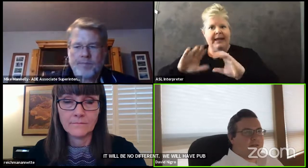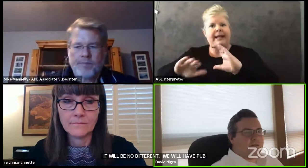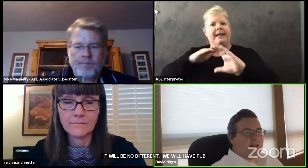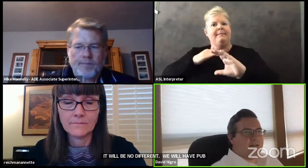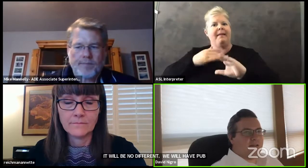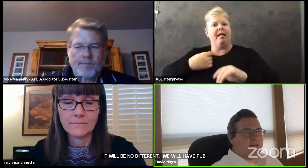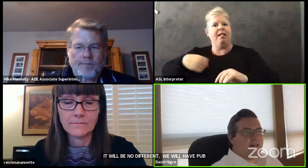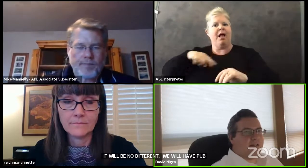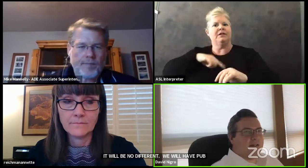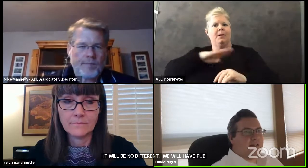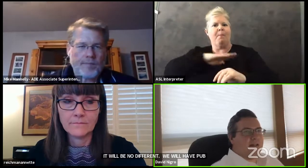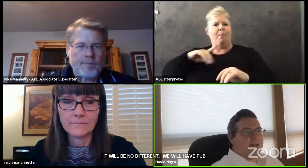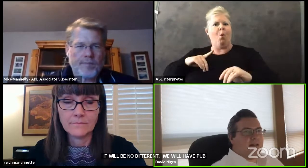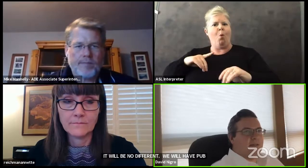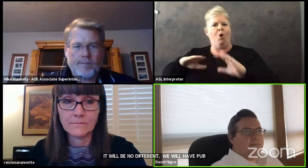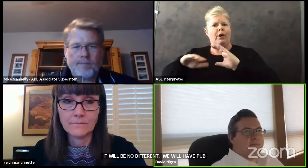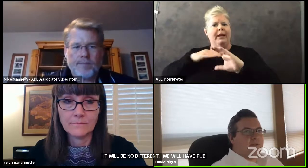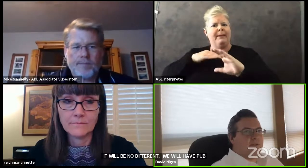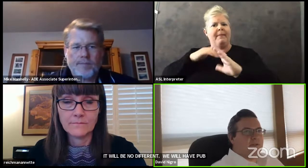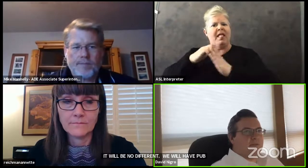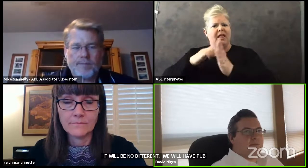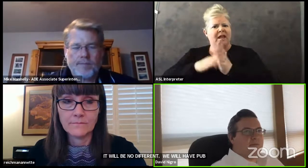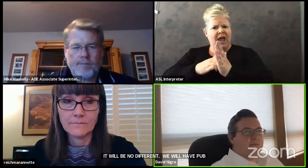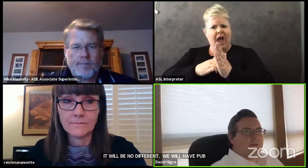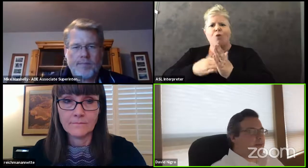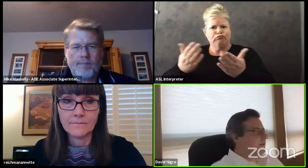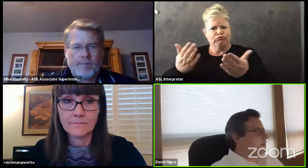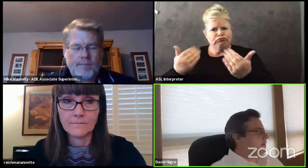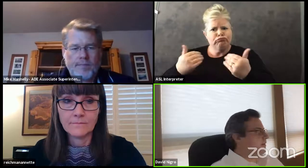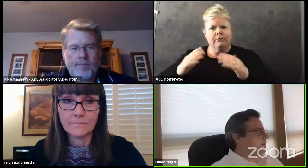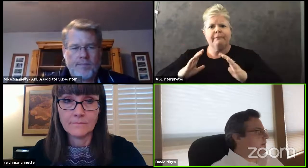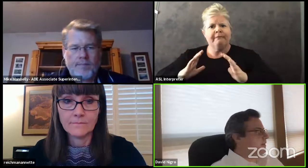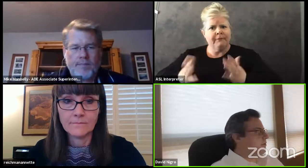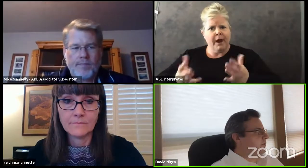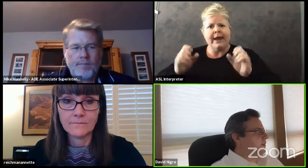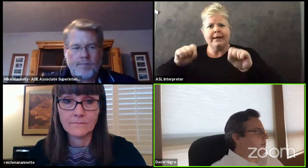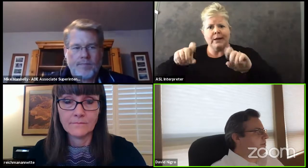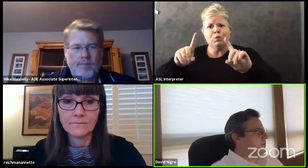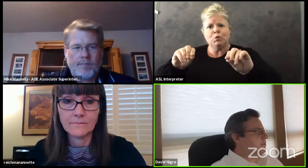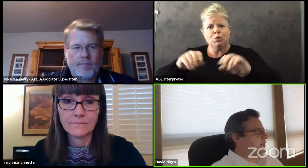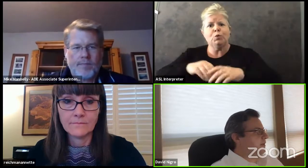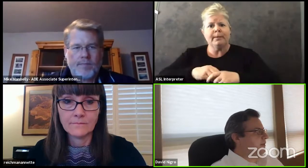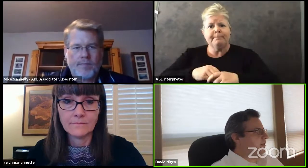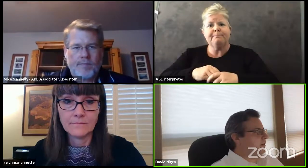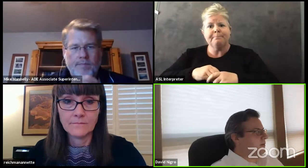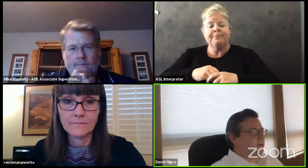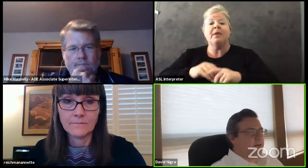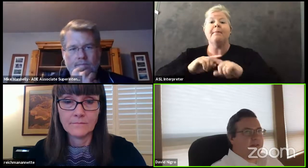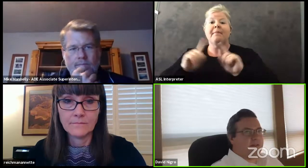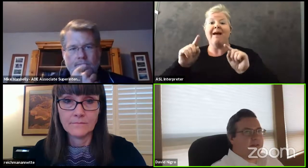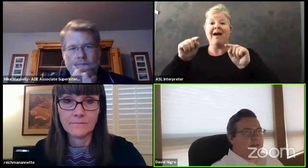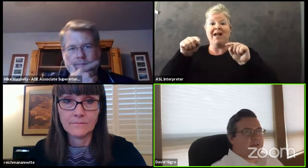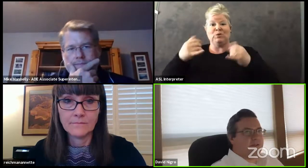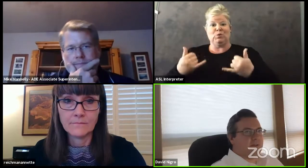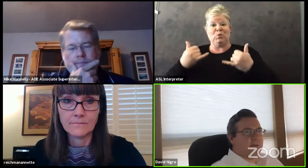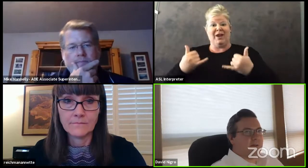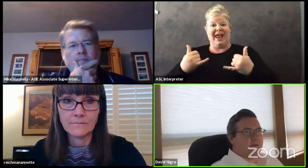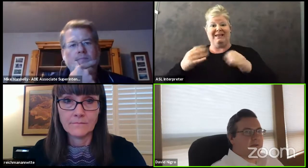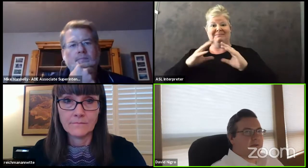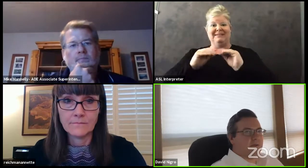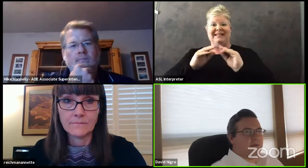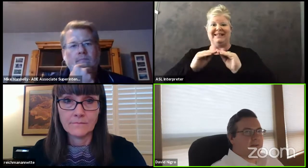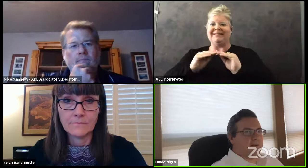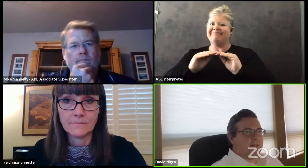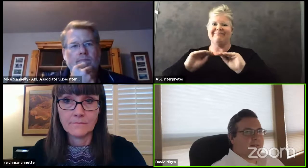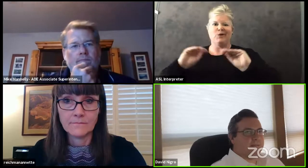email us anything you'd like um so you know that that's certainly there but for this meeting we do not have any calls to the